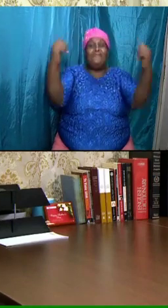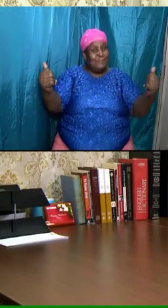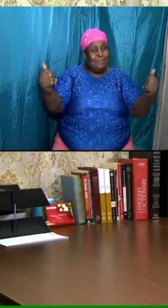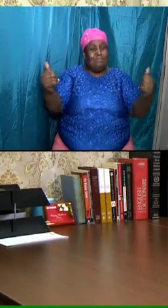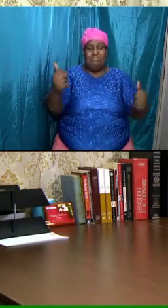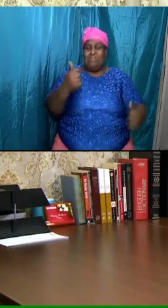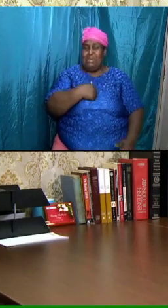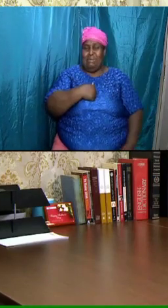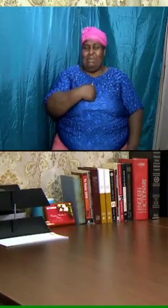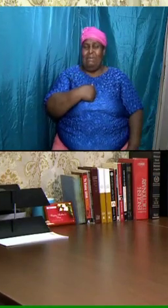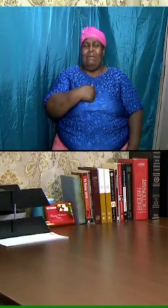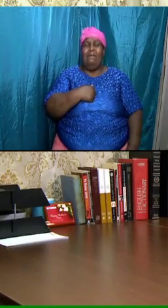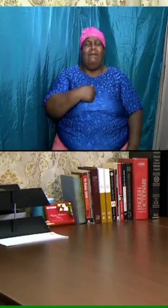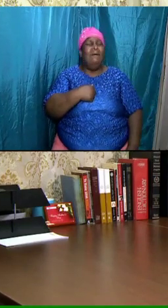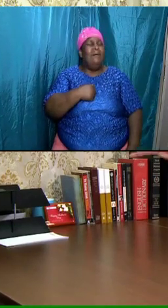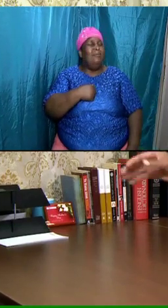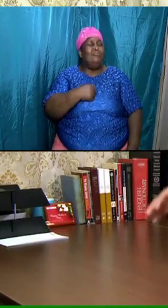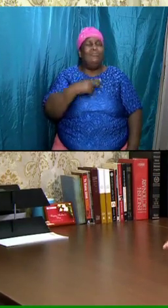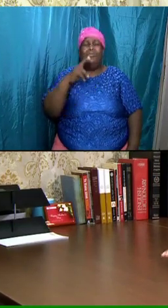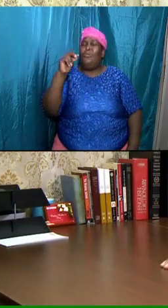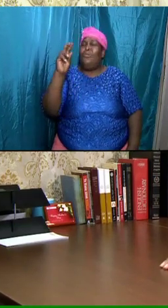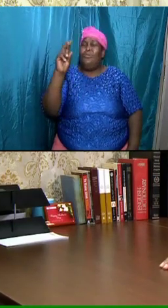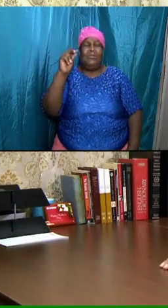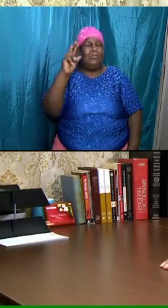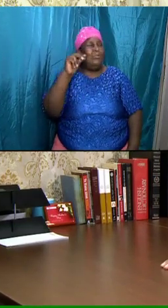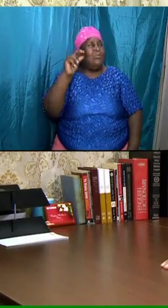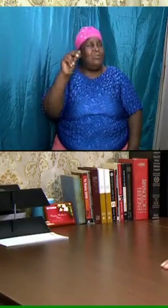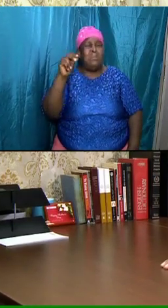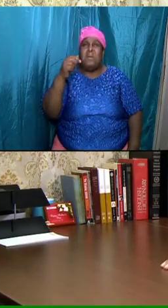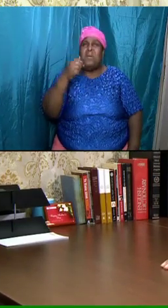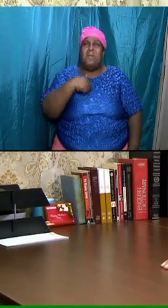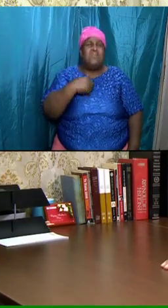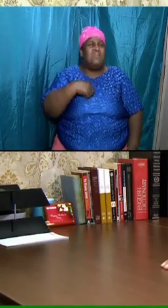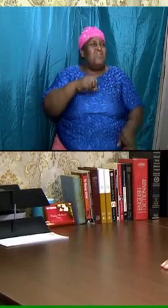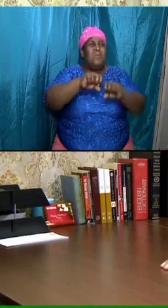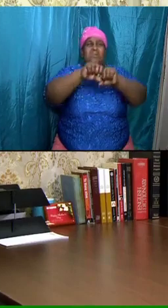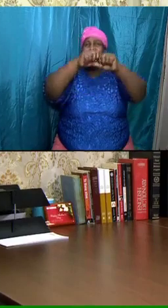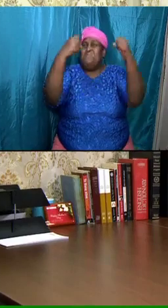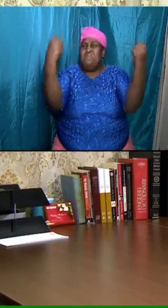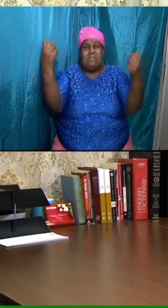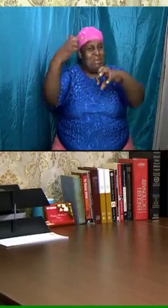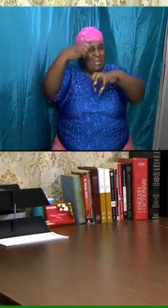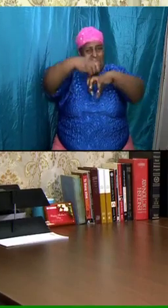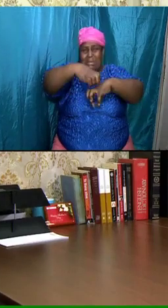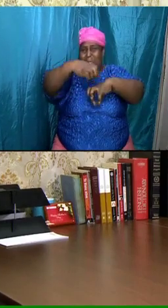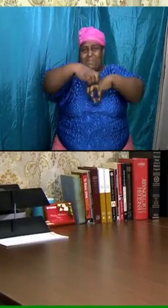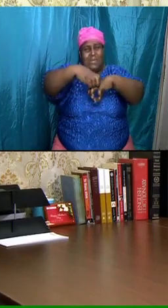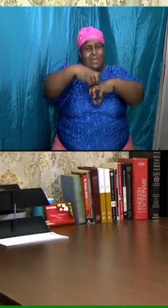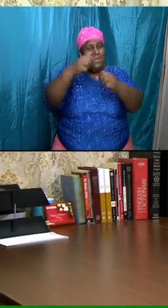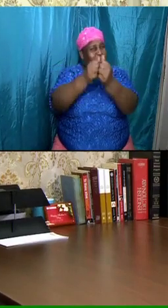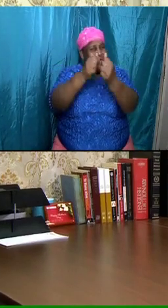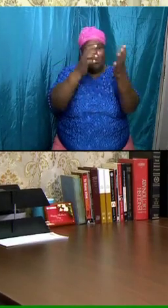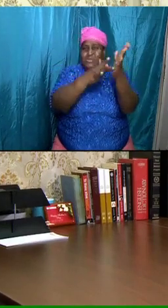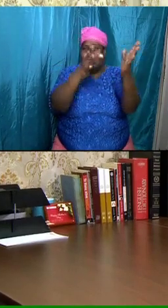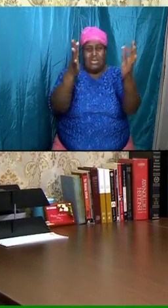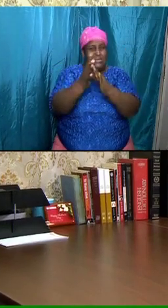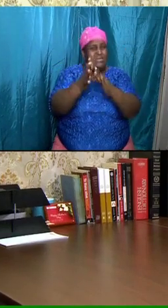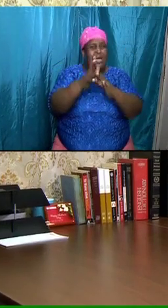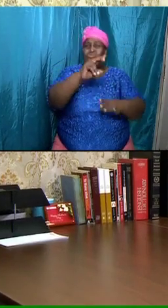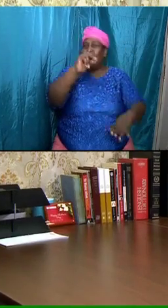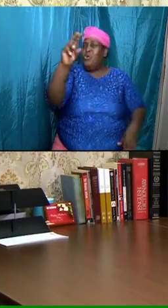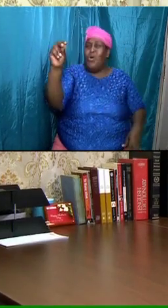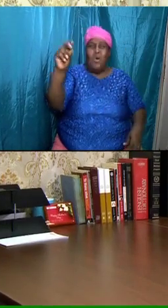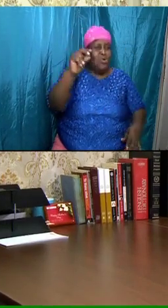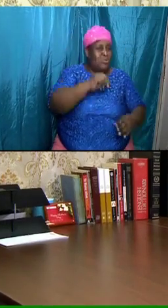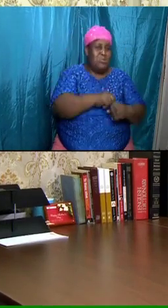now and break the espousal because I want to have my own way while I live here you leave me and let me